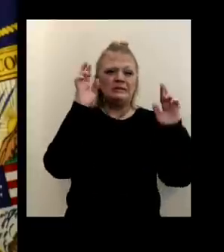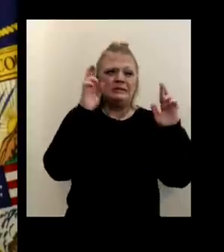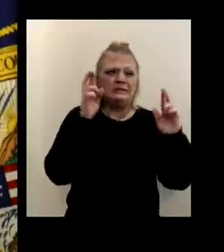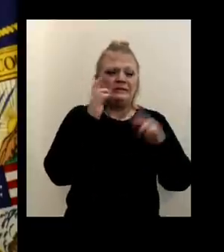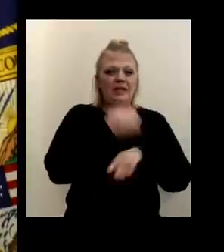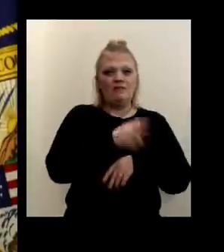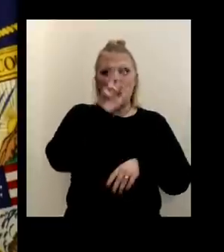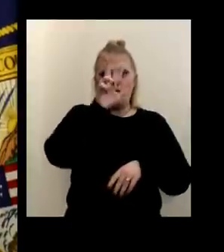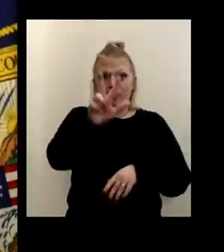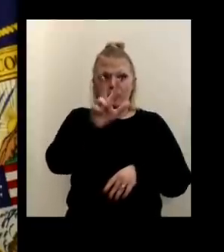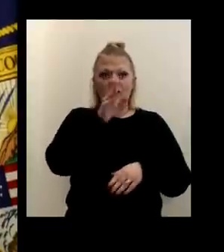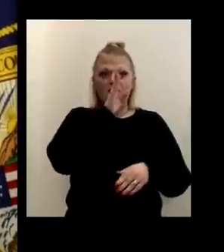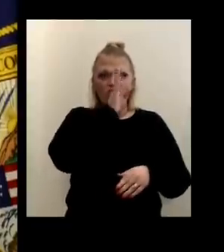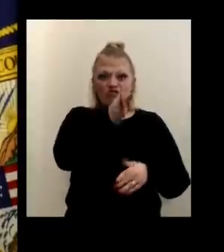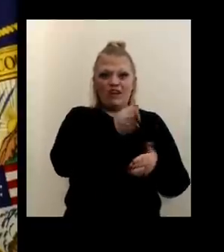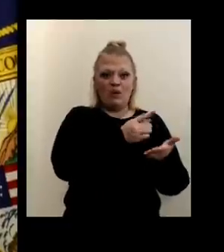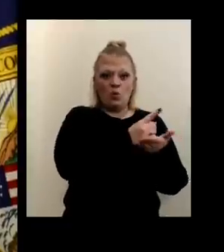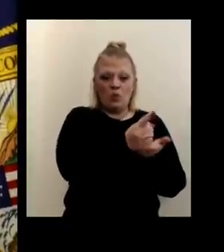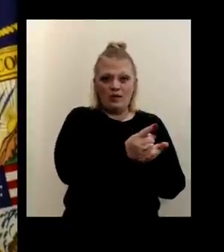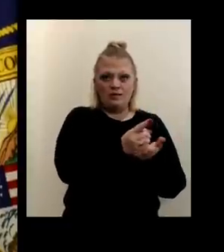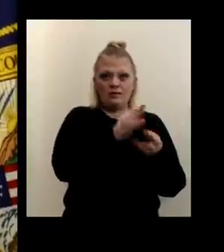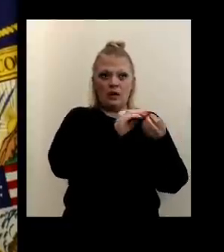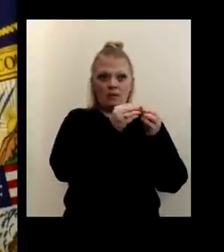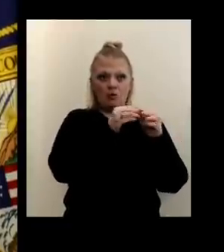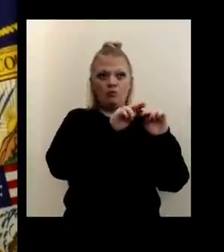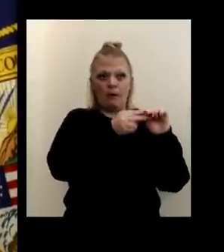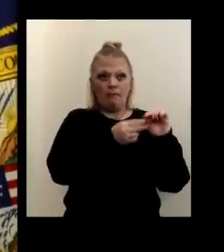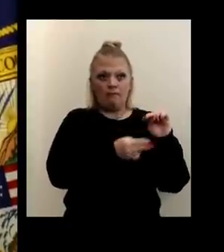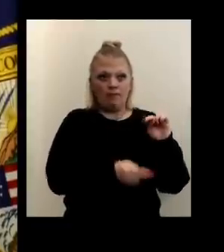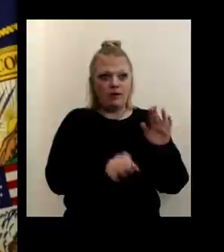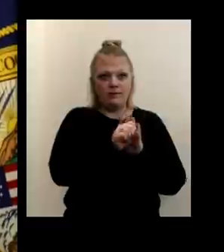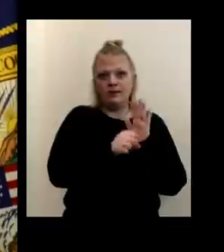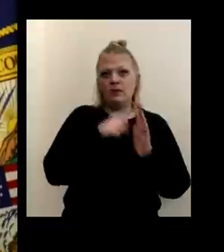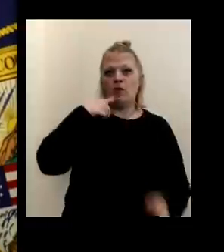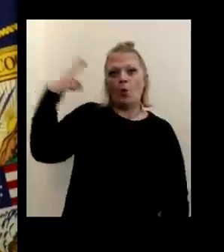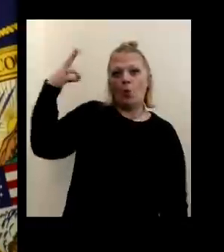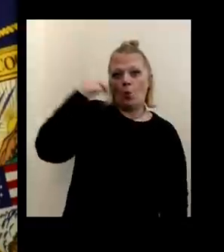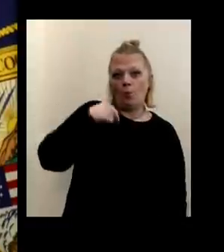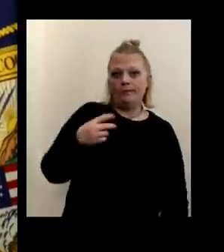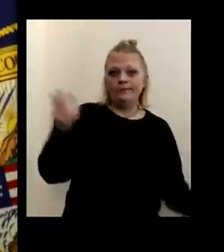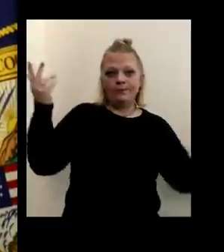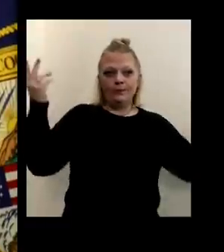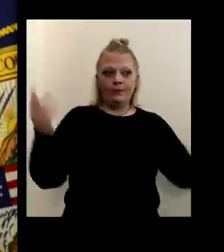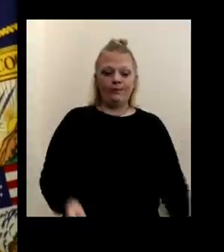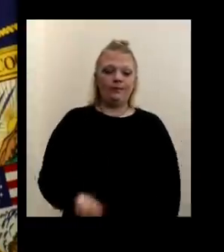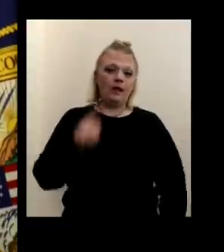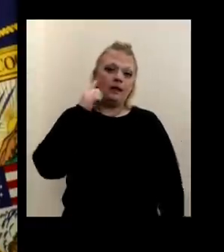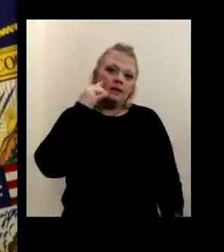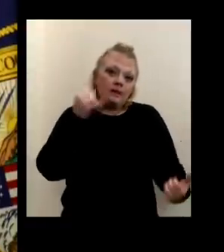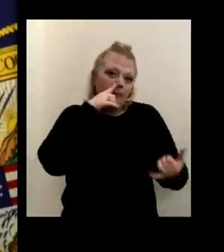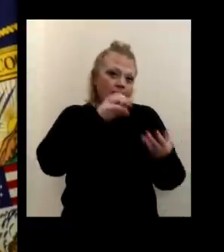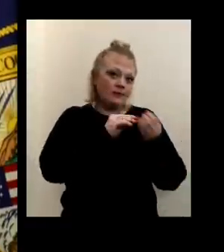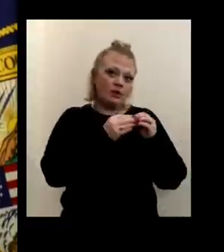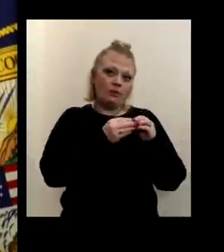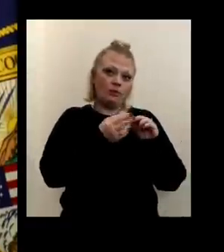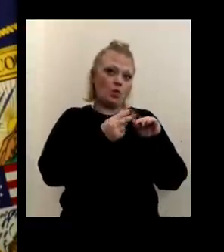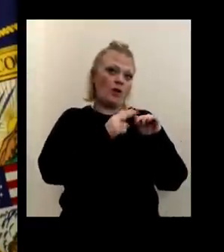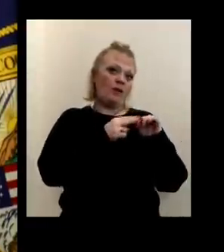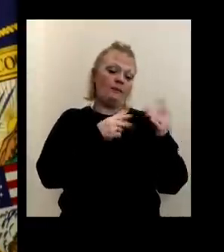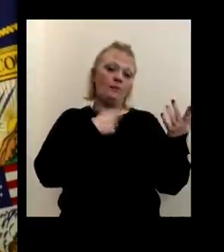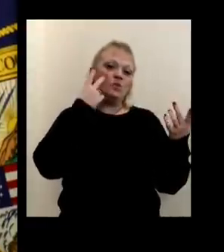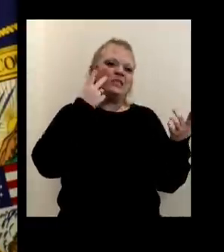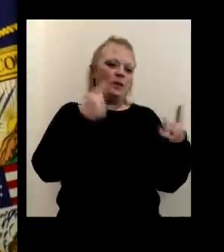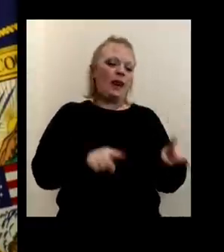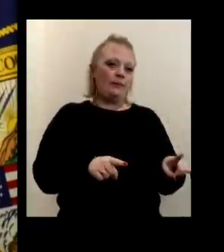having three straight weeks of declining numbers that the state would do that. Uh, it didn't happen yet. And I think it's because of the numbers going up. So let's see what